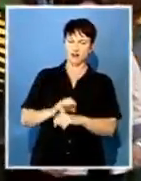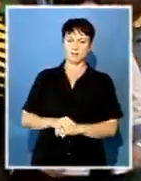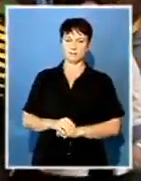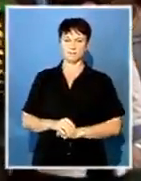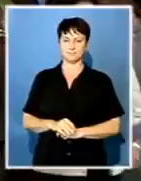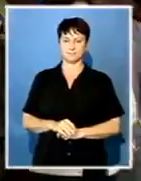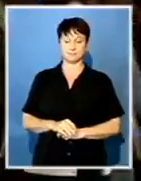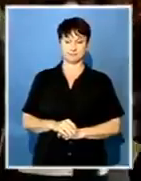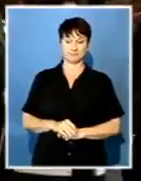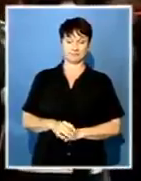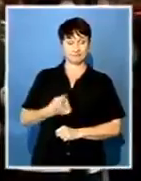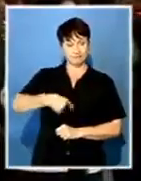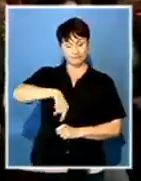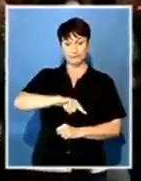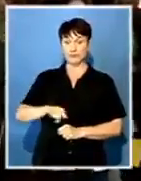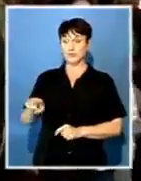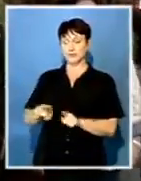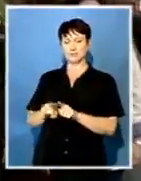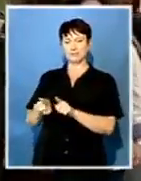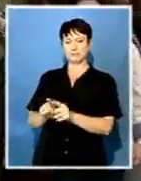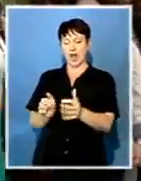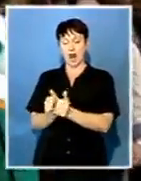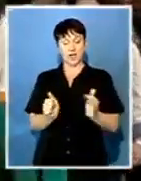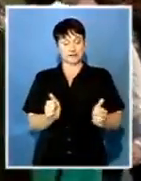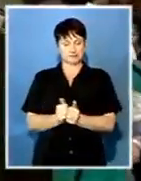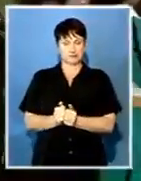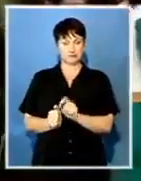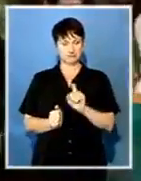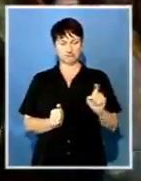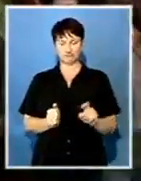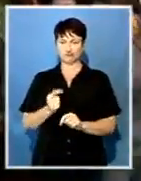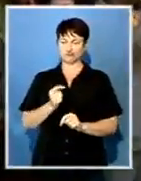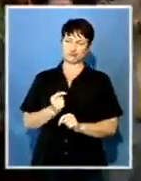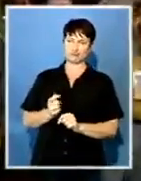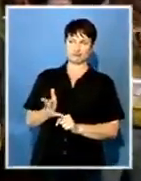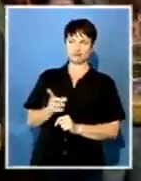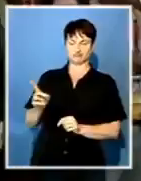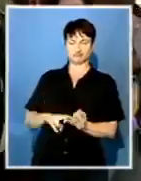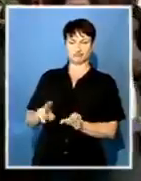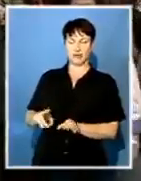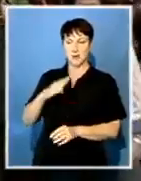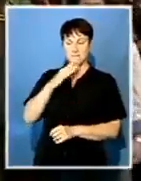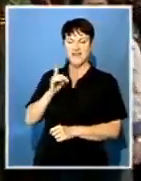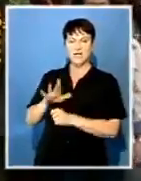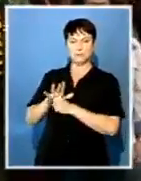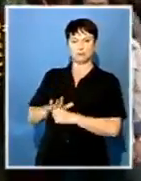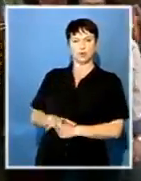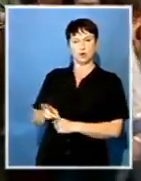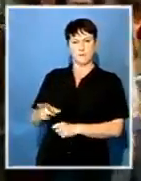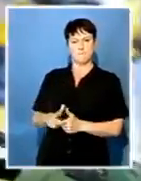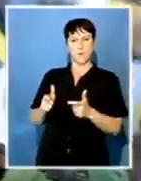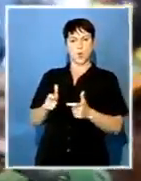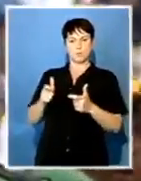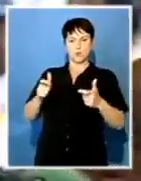With calls from within the alliance now unprecedented, the pressure is mounting.